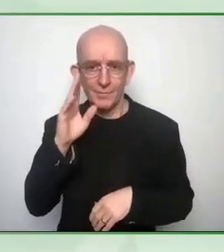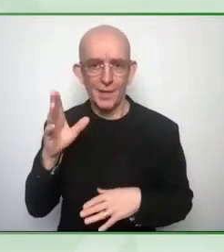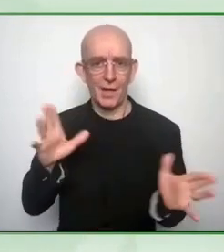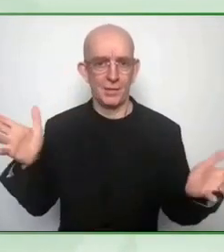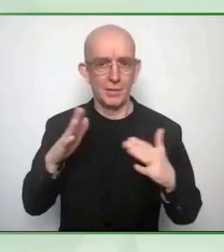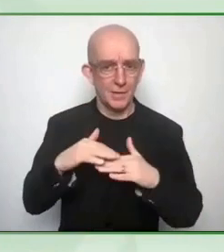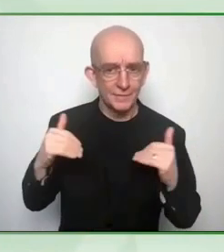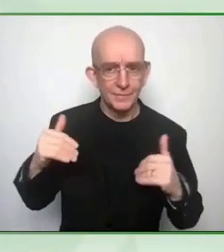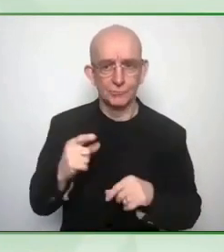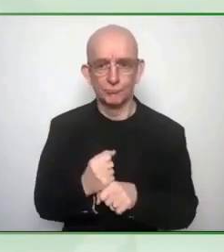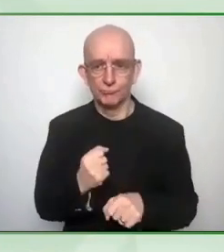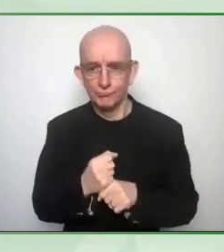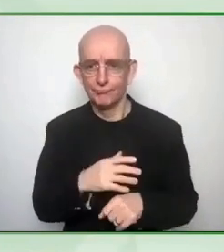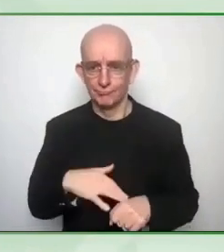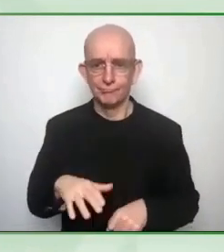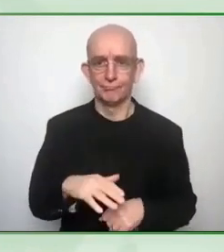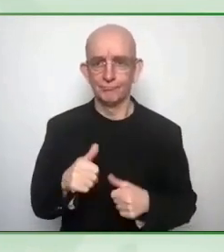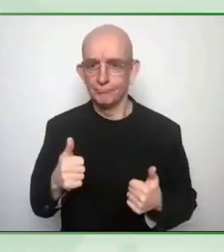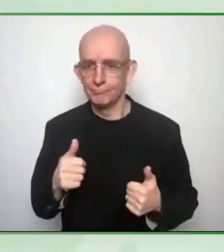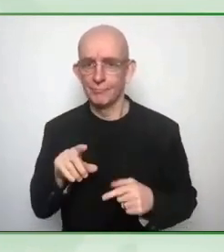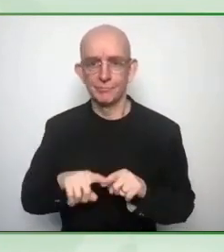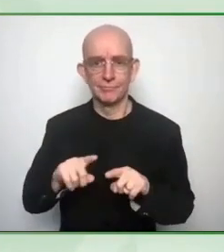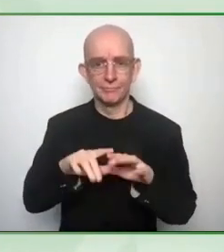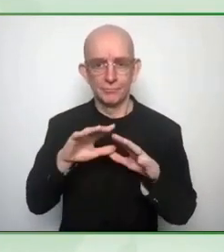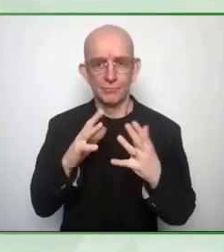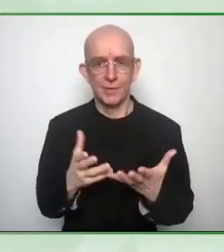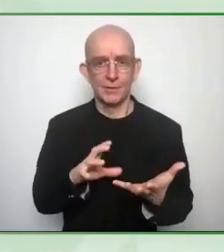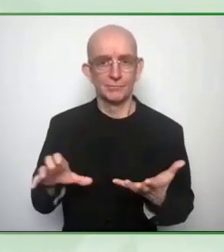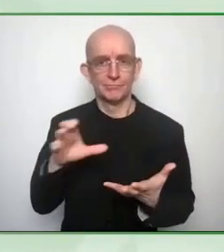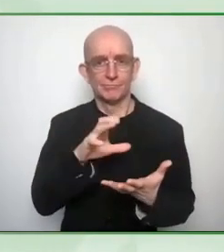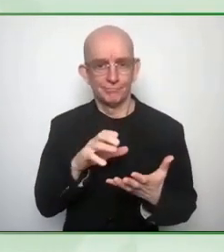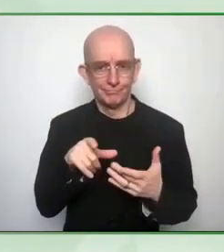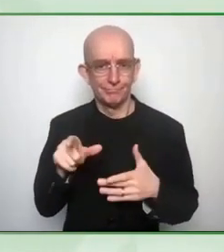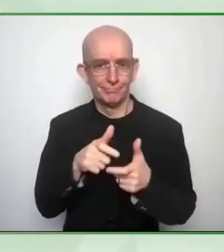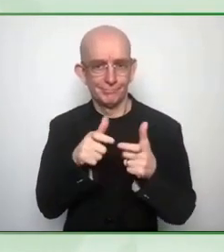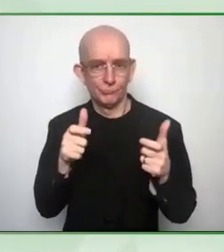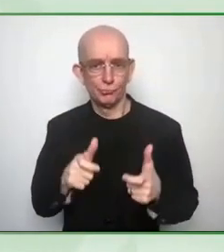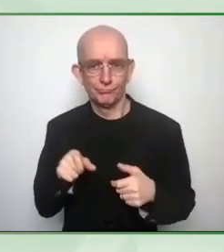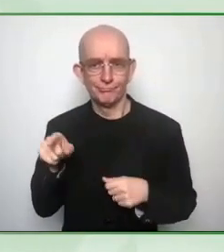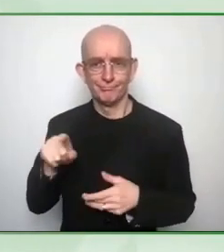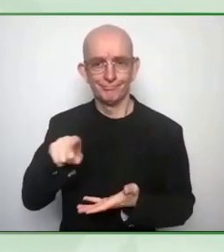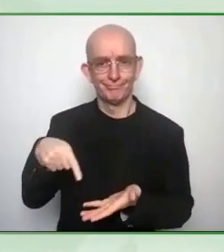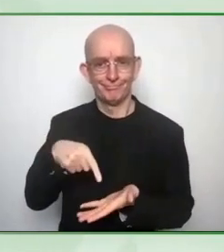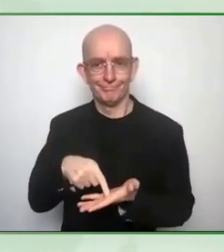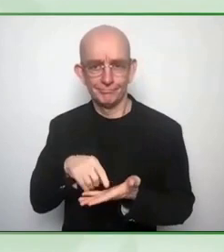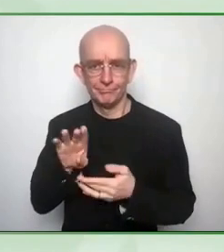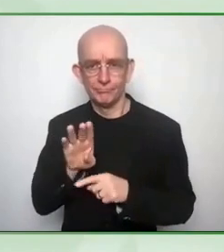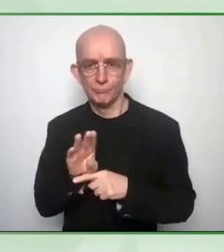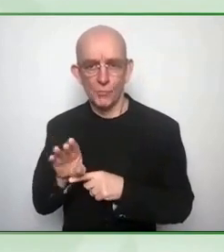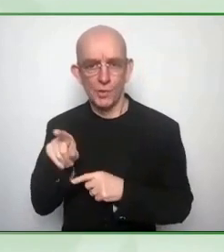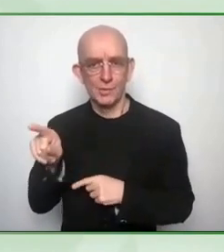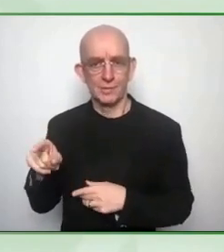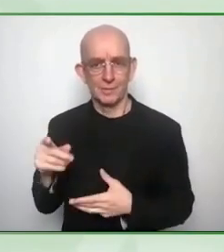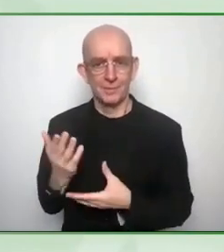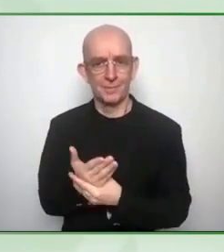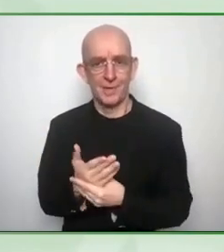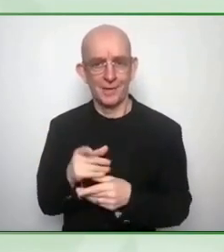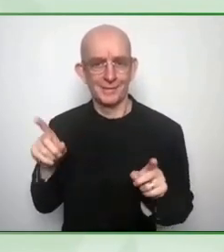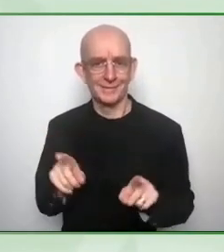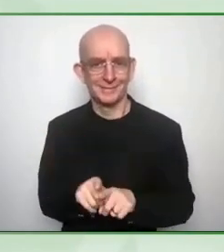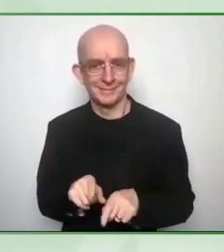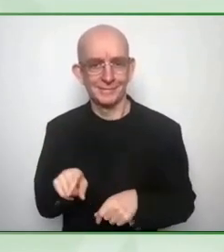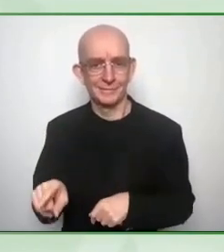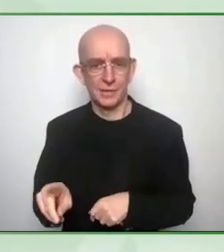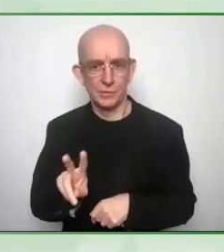the central board of reserve bank of india dr kumar has a phd in economics from lucna university and a dr phil from